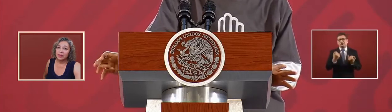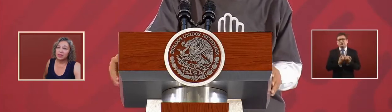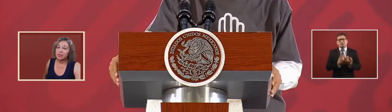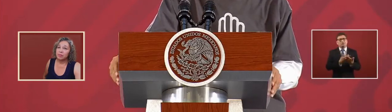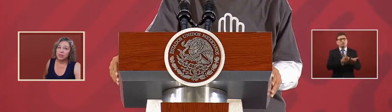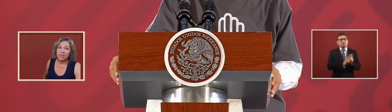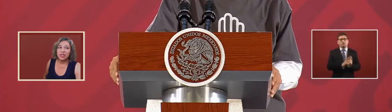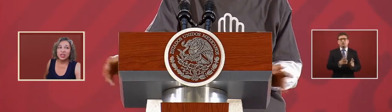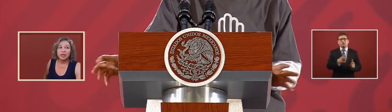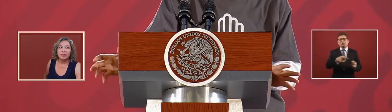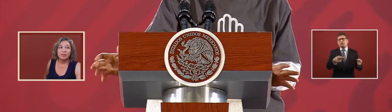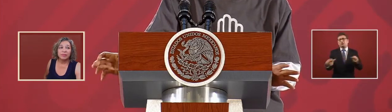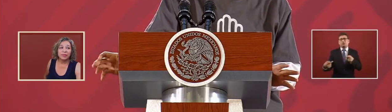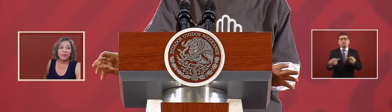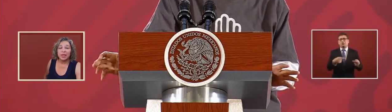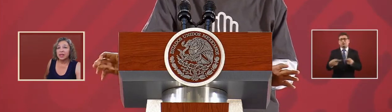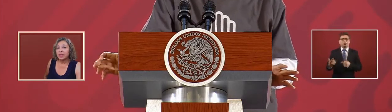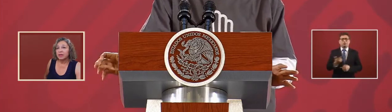there's opposition